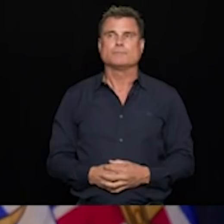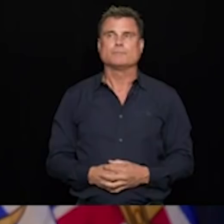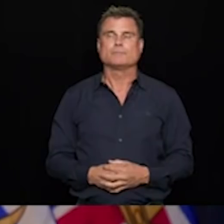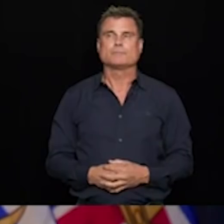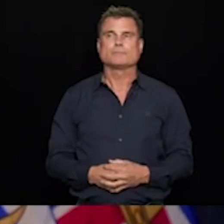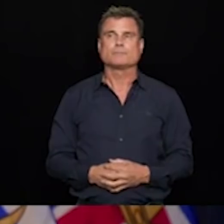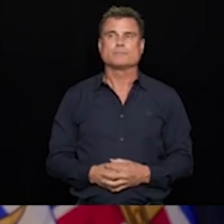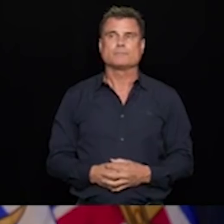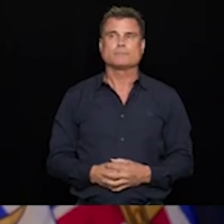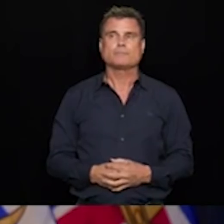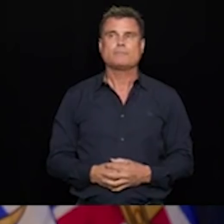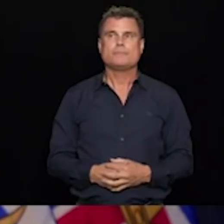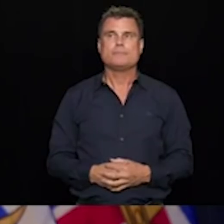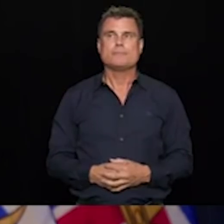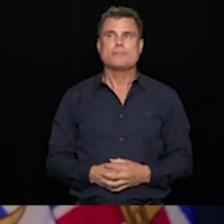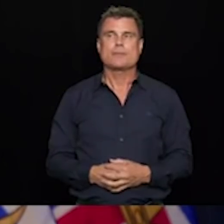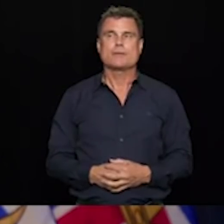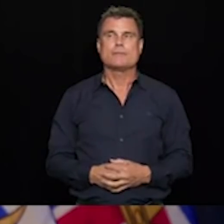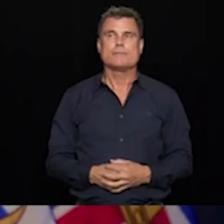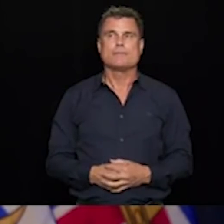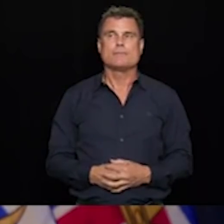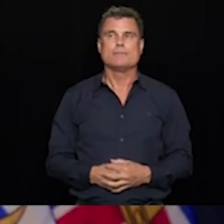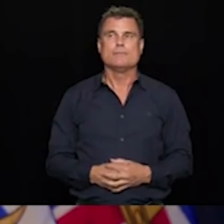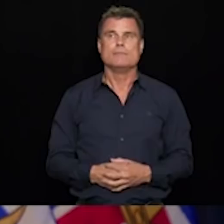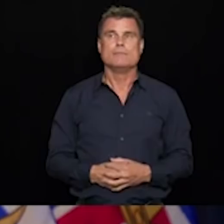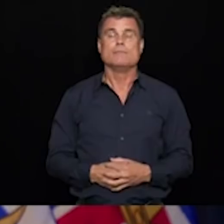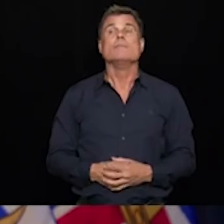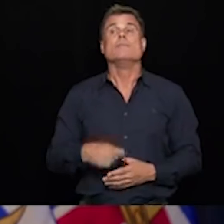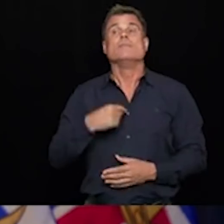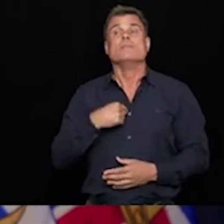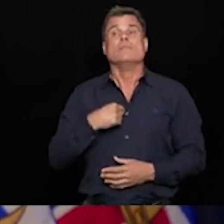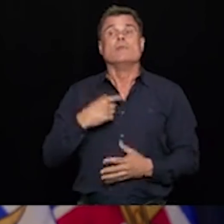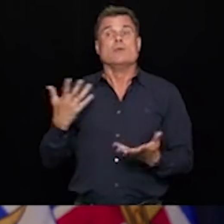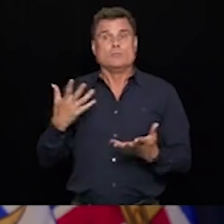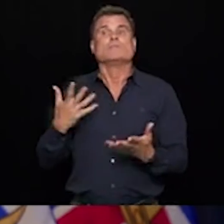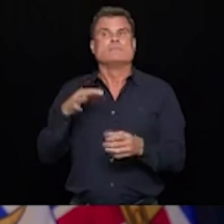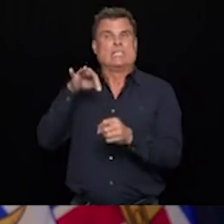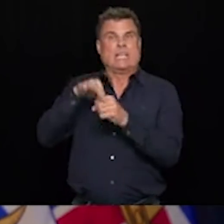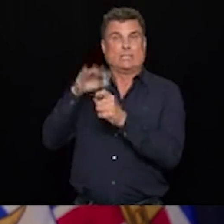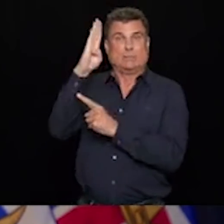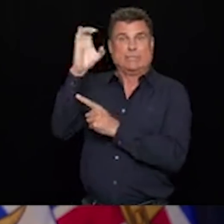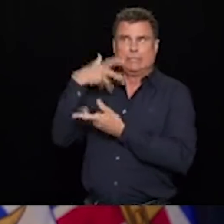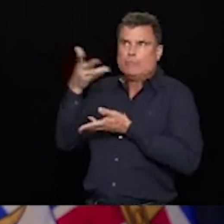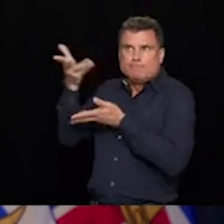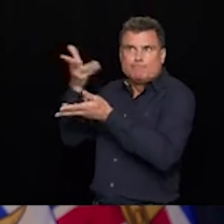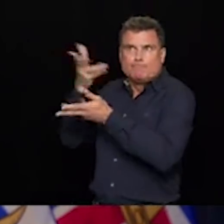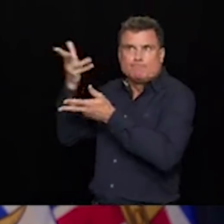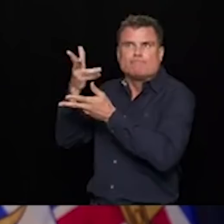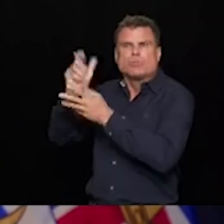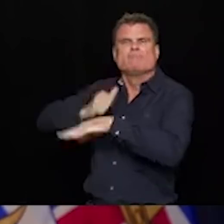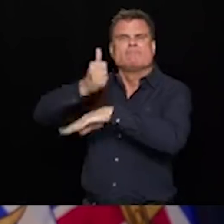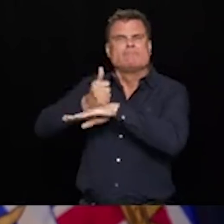So, like other parts of our economy, I have also worked with elections BC to make sure that we had guidelines in place for a safe election process,